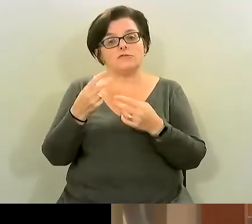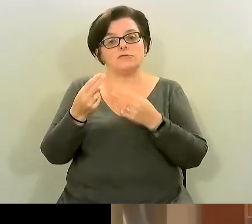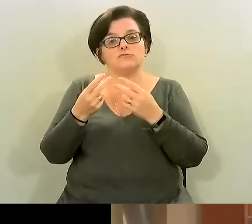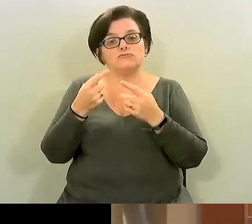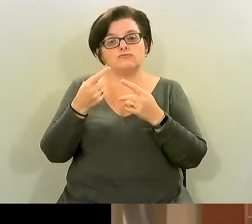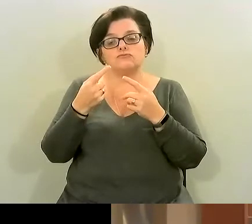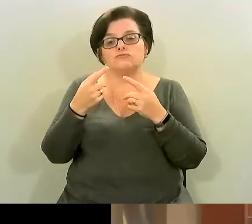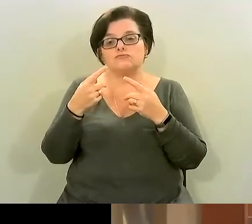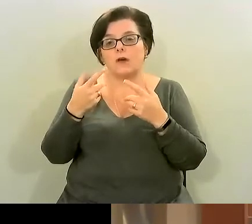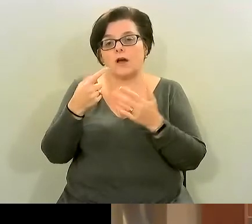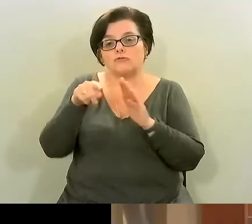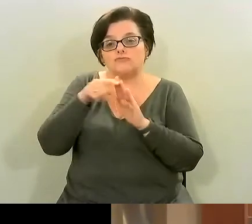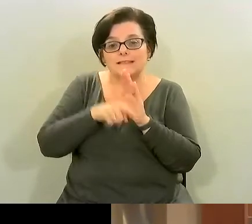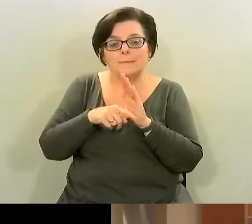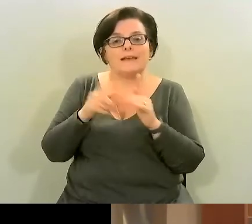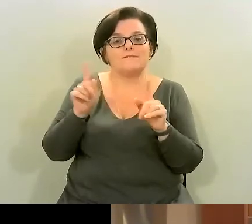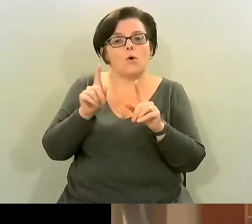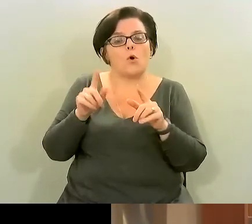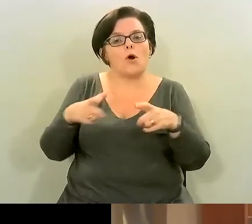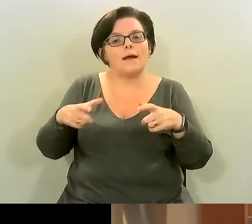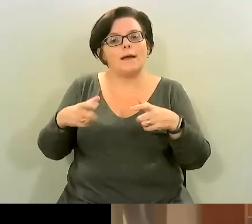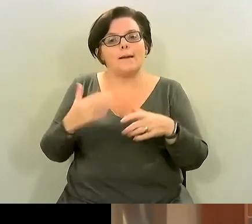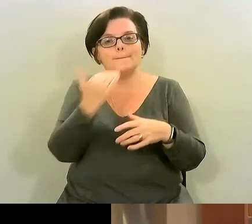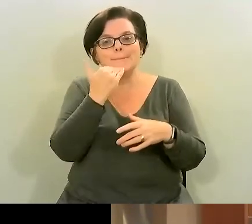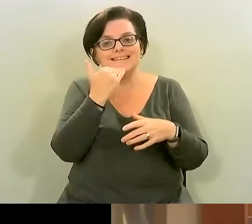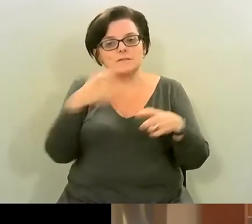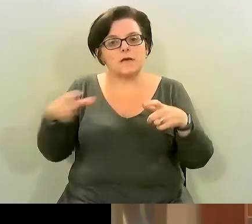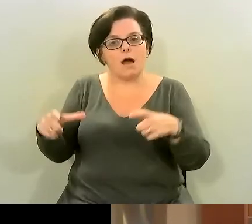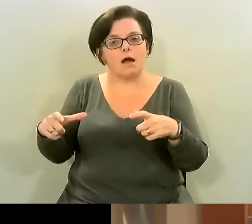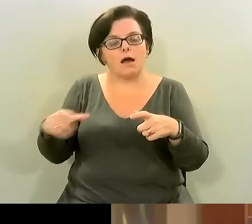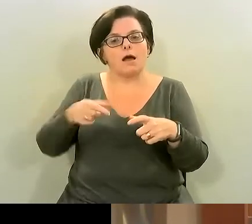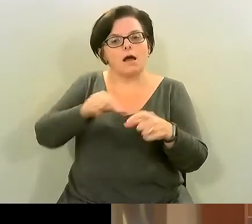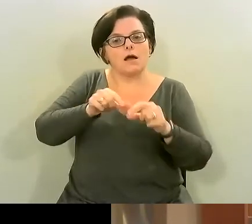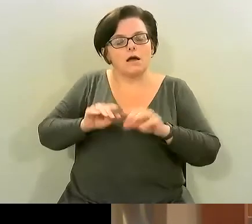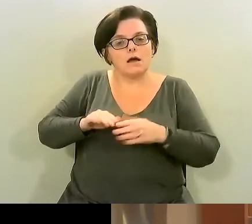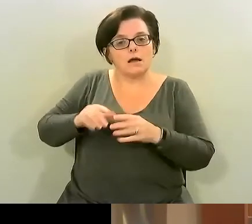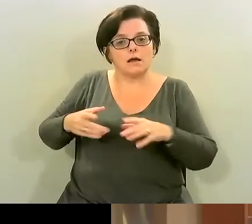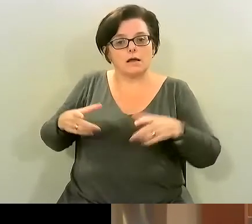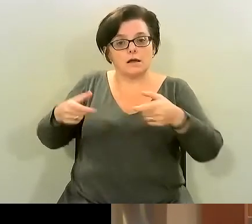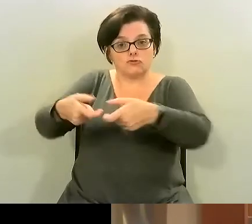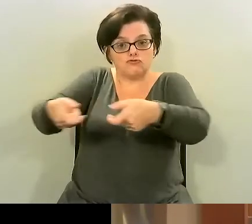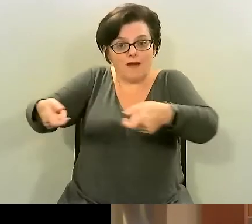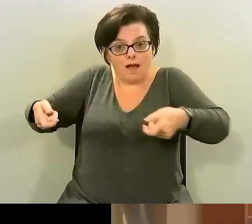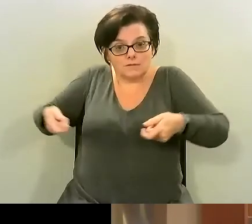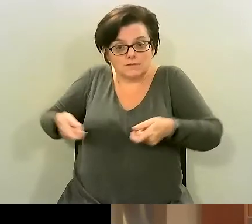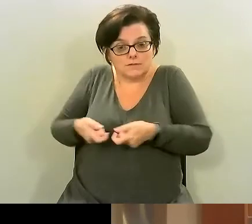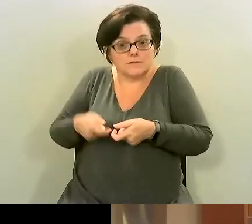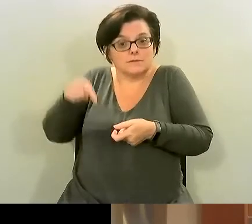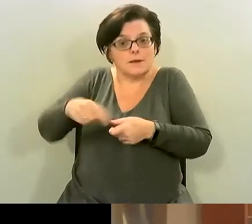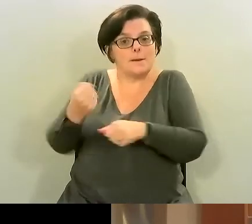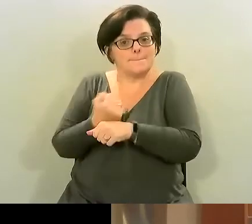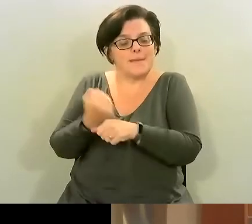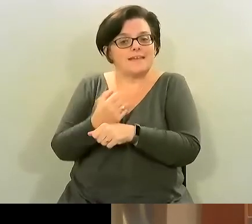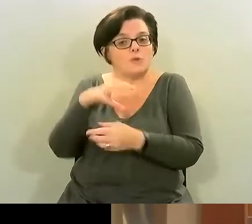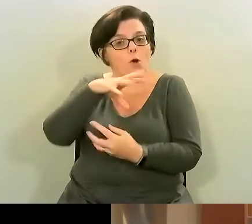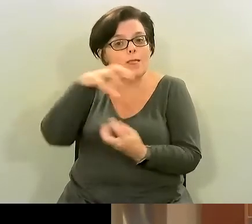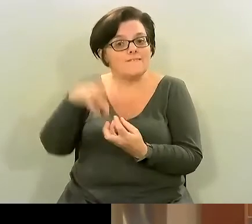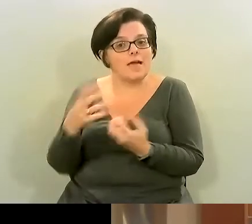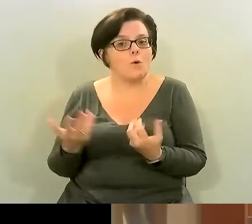crust for pizzas um there are recipes for um how can you make a